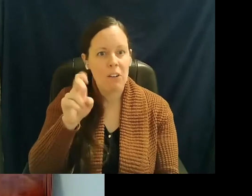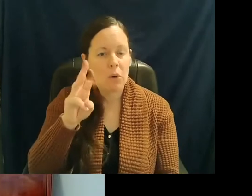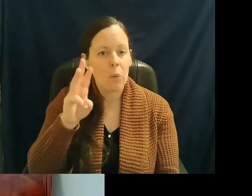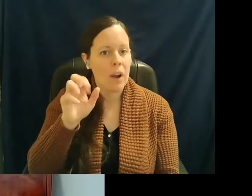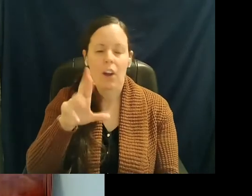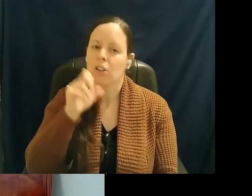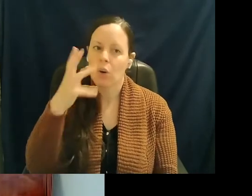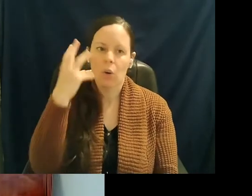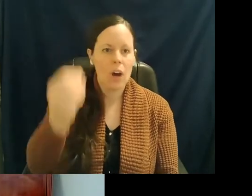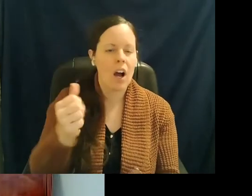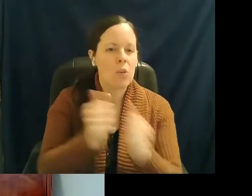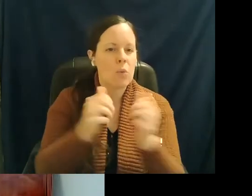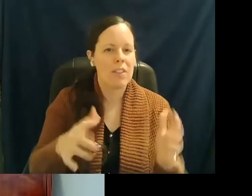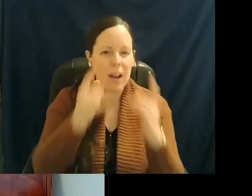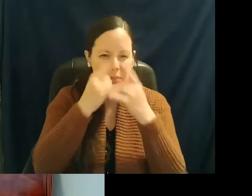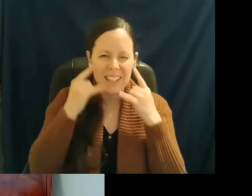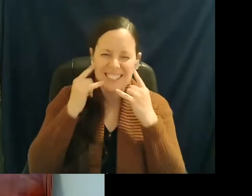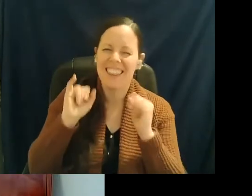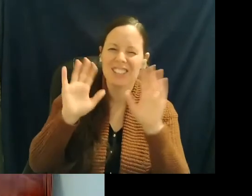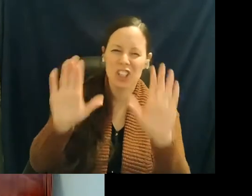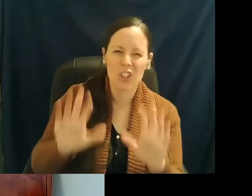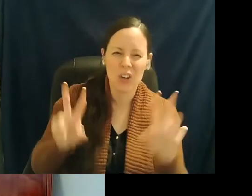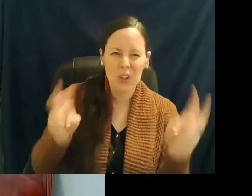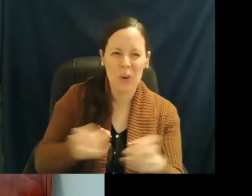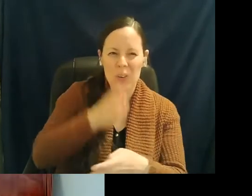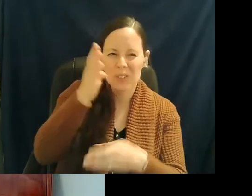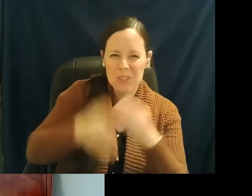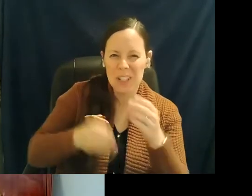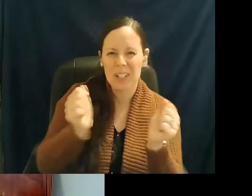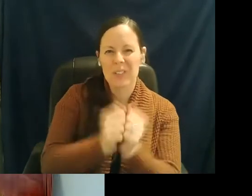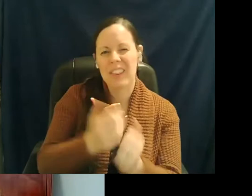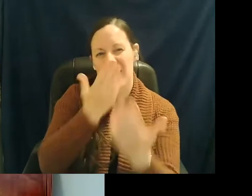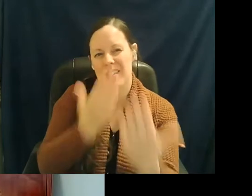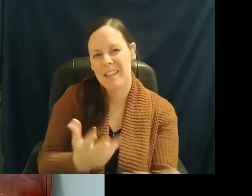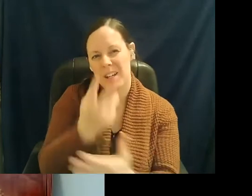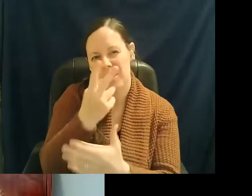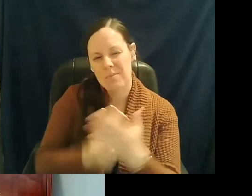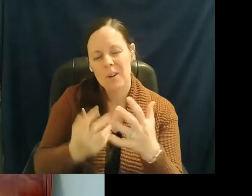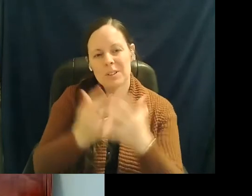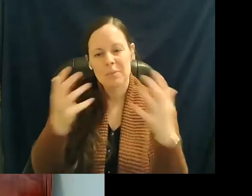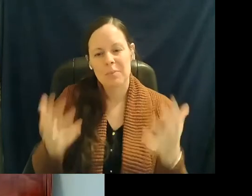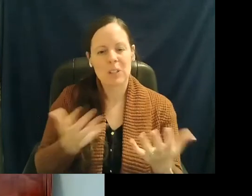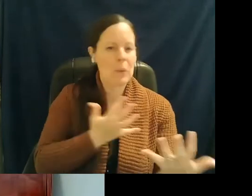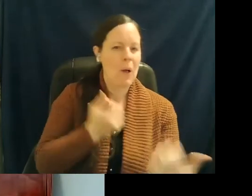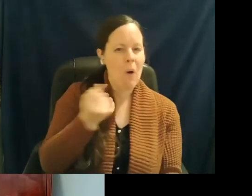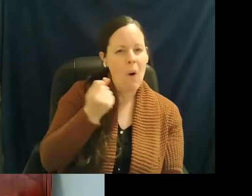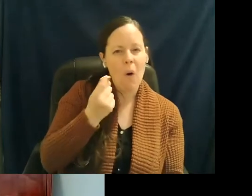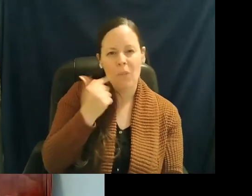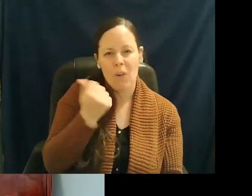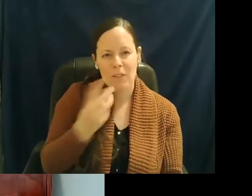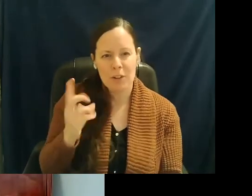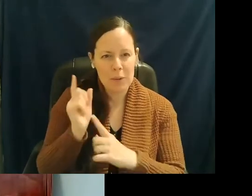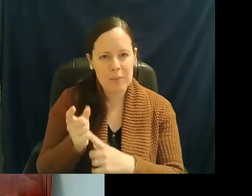That is just a great quote to end this on. So thank you both so much. I'll give it a minute and see if our media partners have any questions.